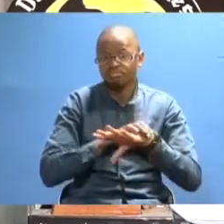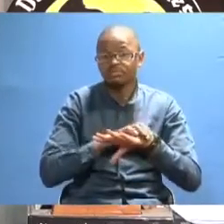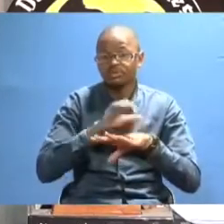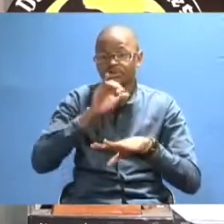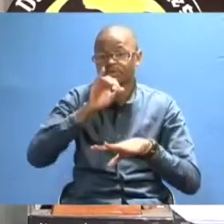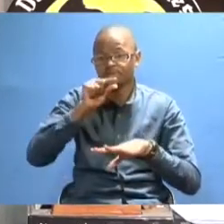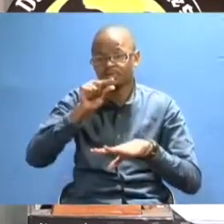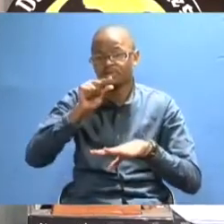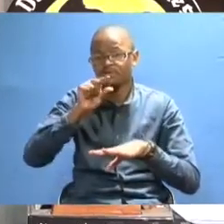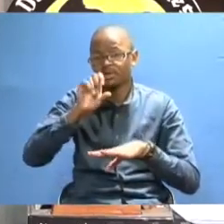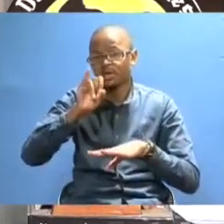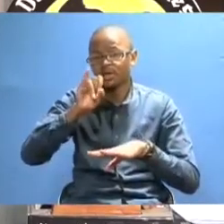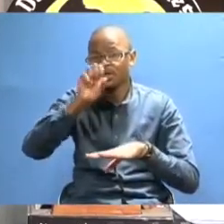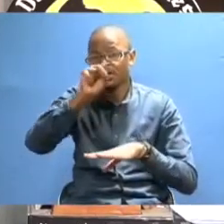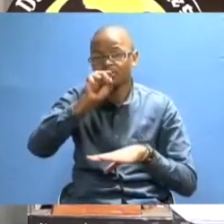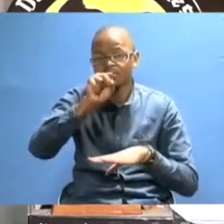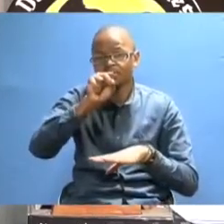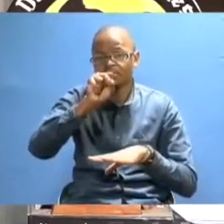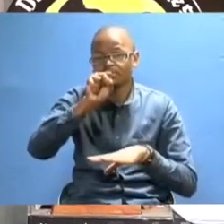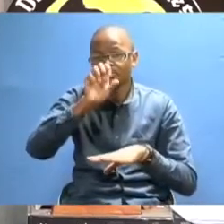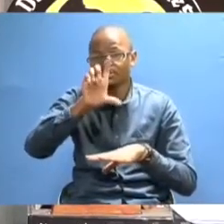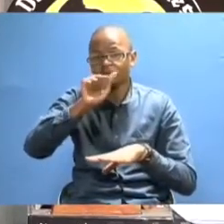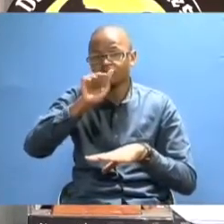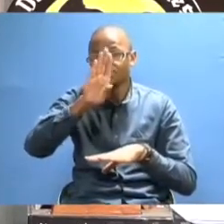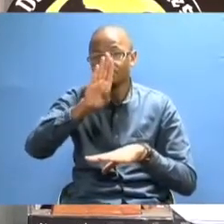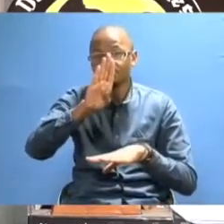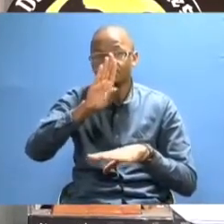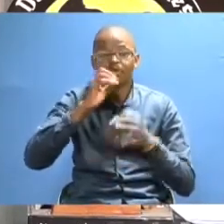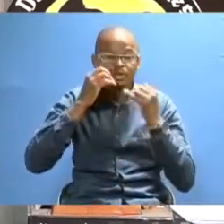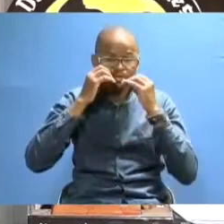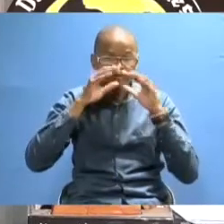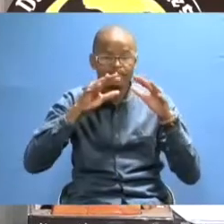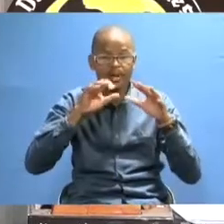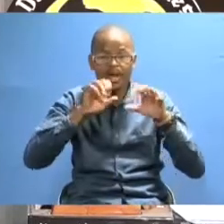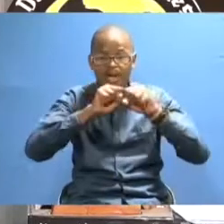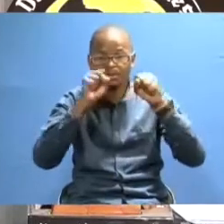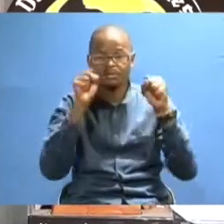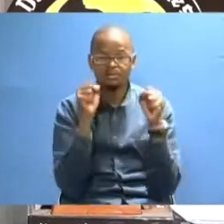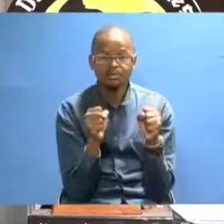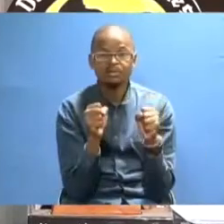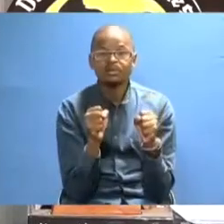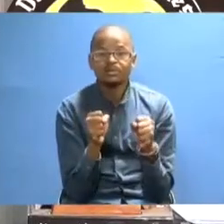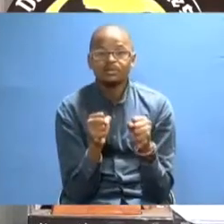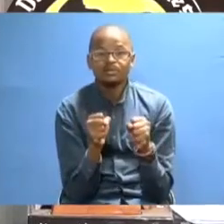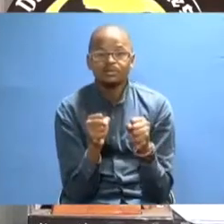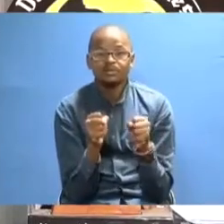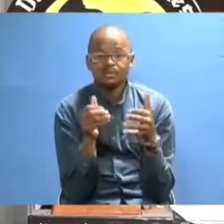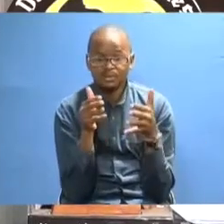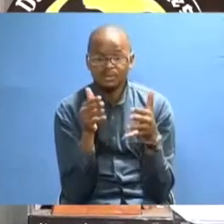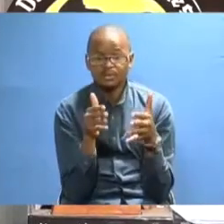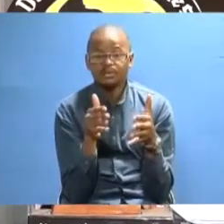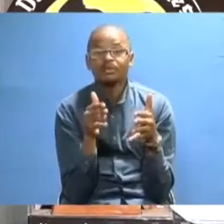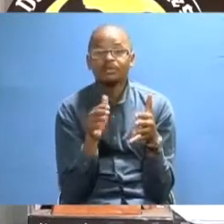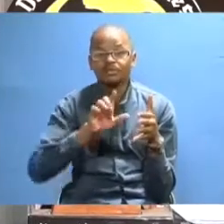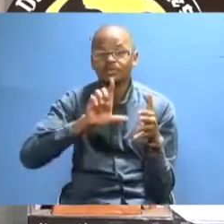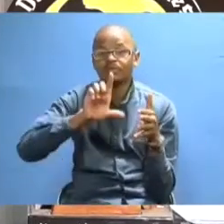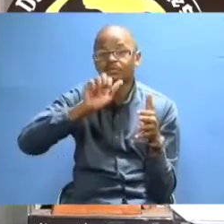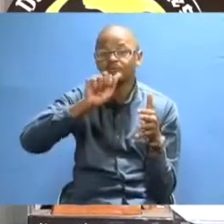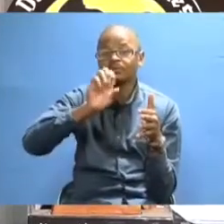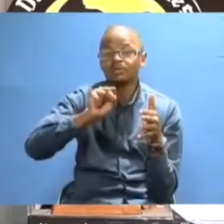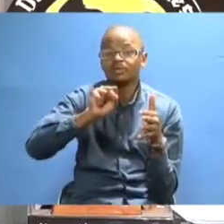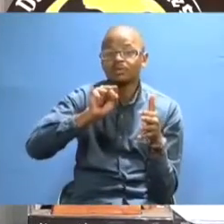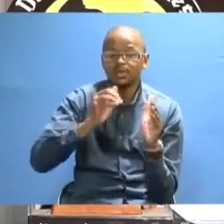a GIS laboratory, and this laboratory